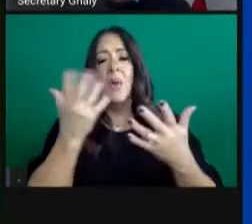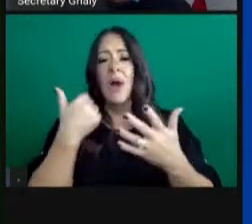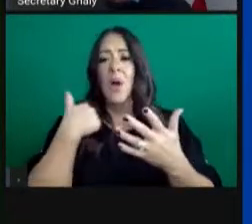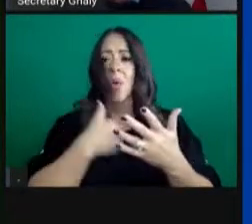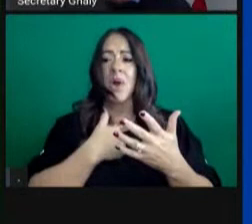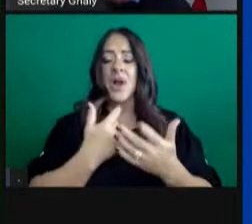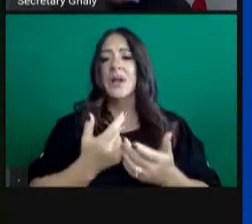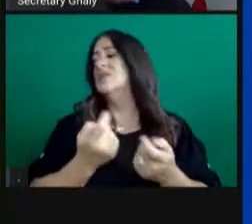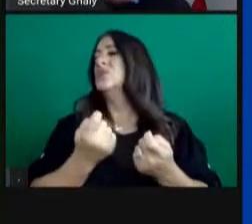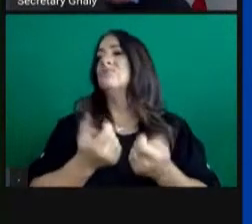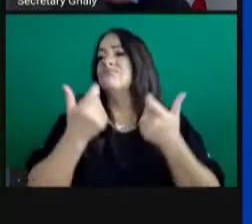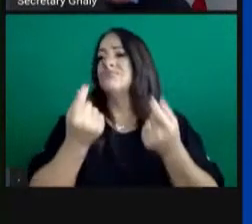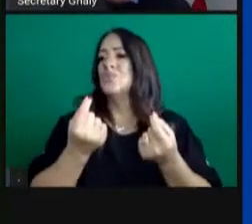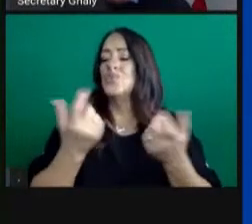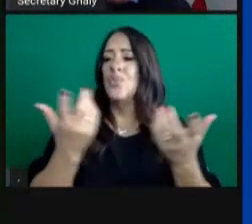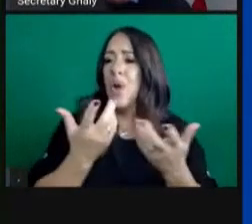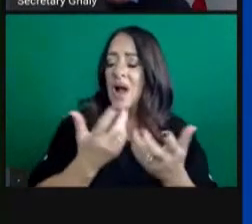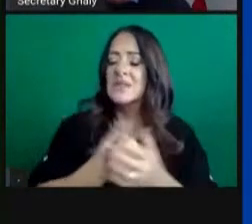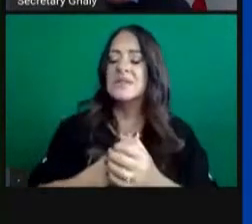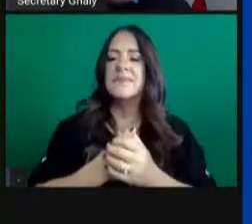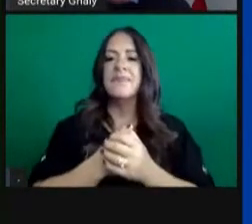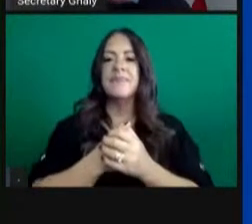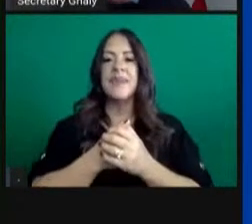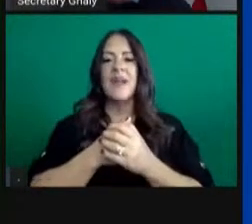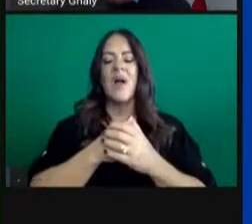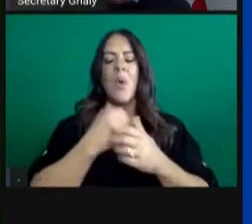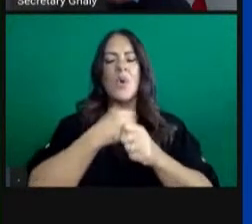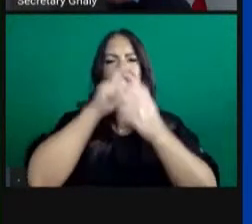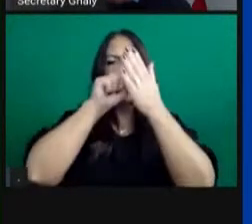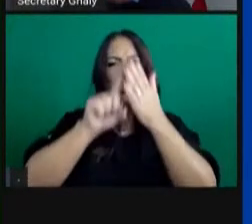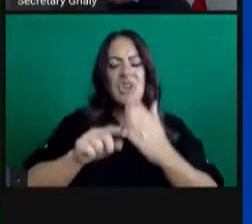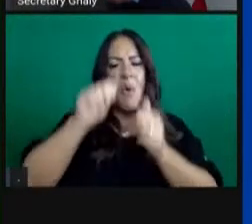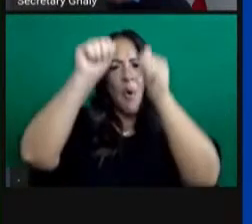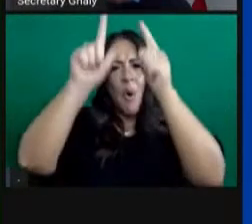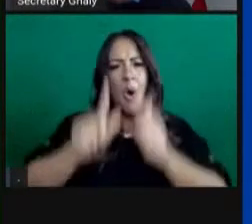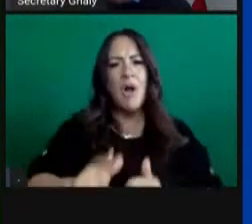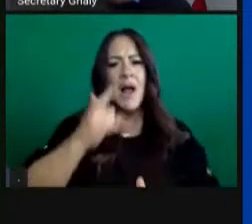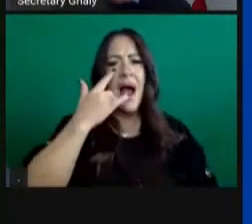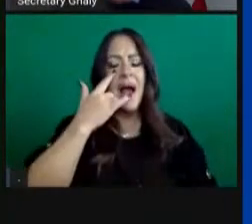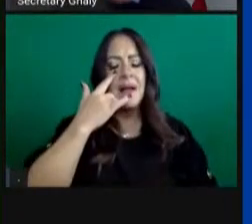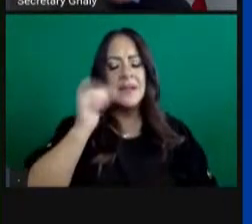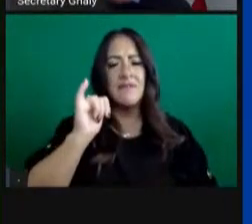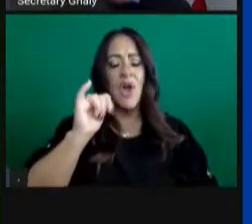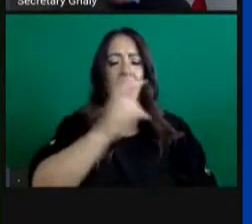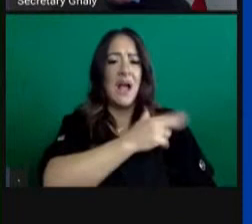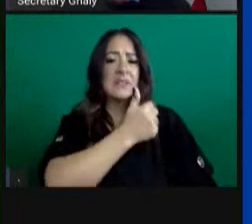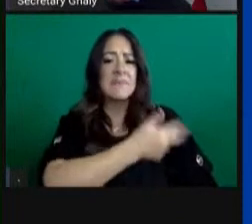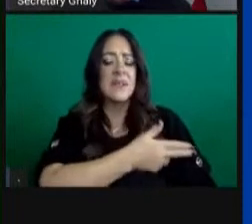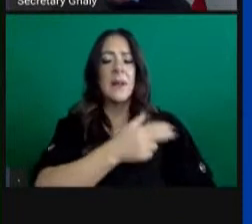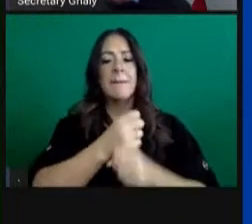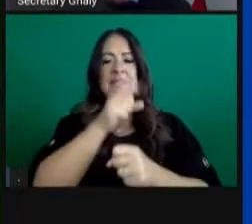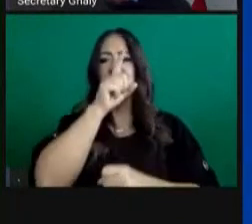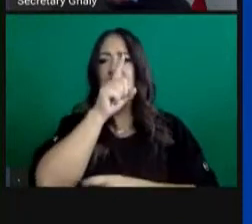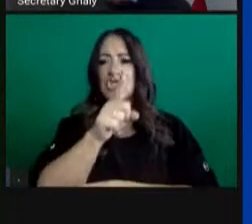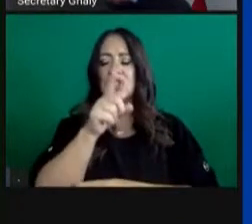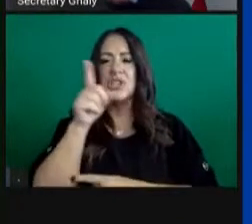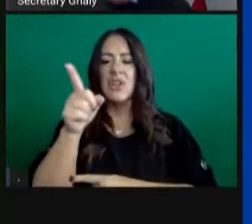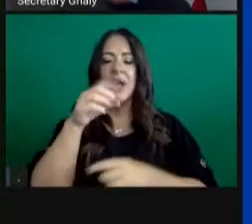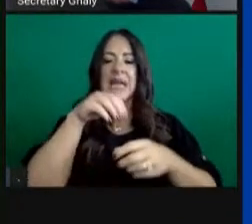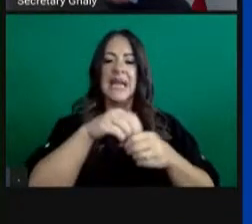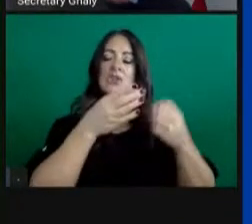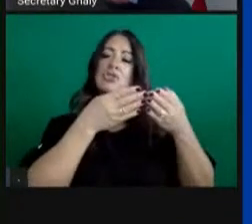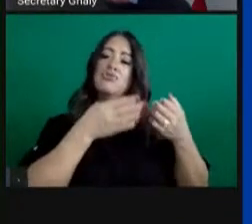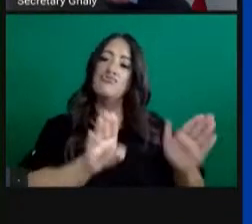time trying to avoid across the state, making sure that hospitals don't move past this contingency care area,